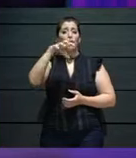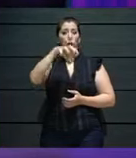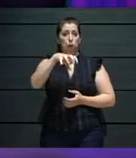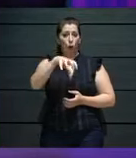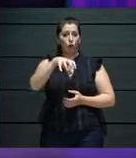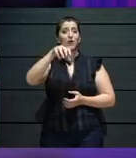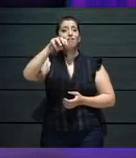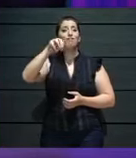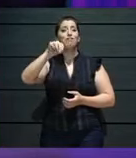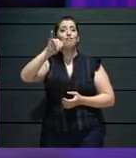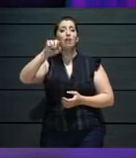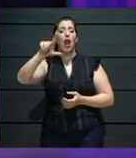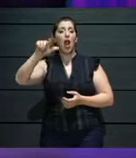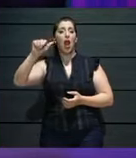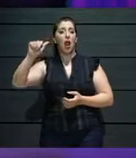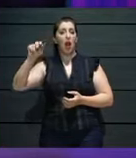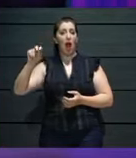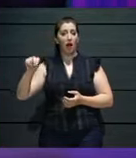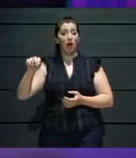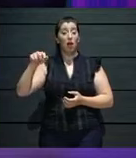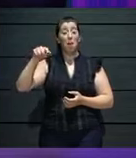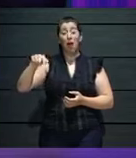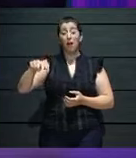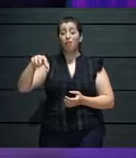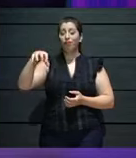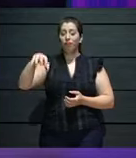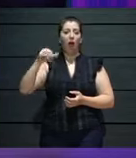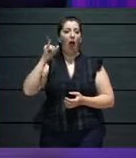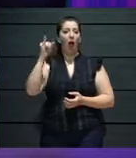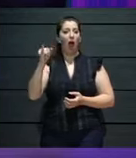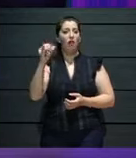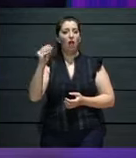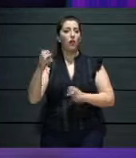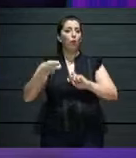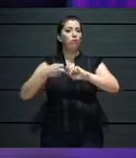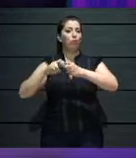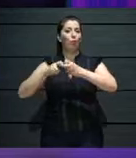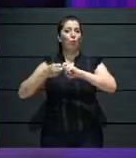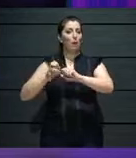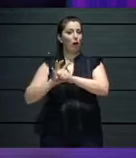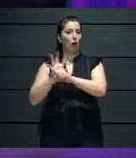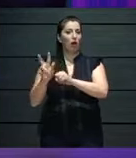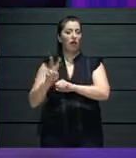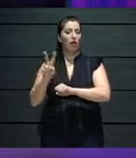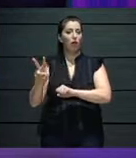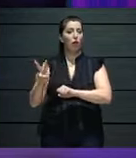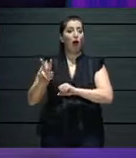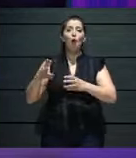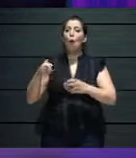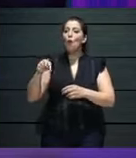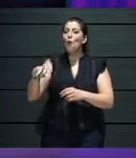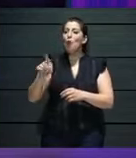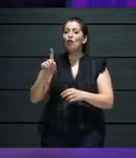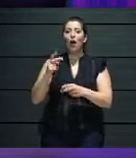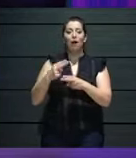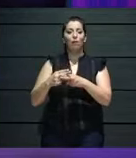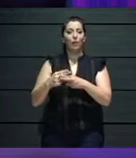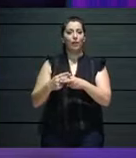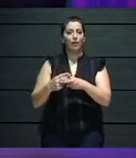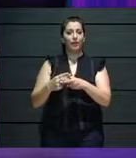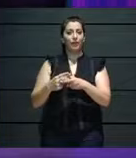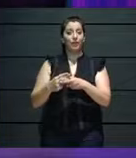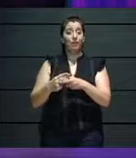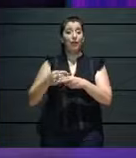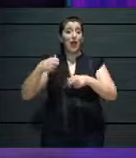have reinvented their theatre, for instance. I was watching a documentary rather than a show